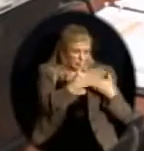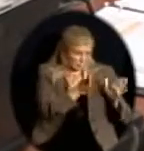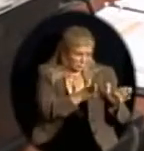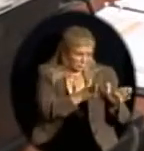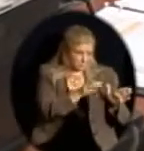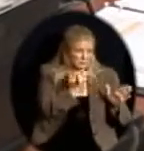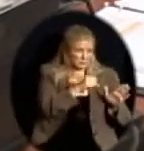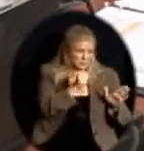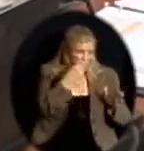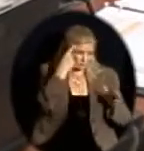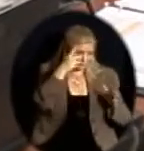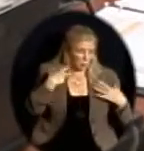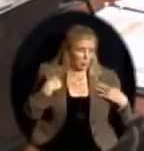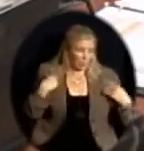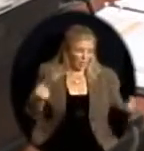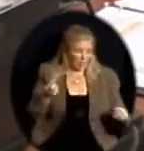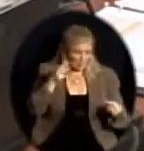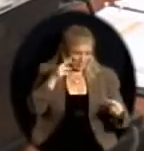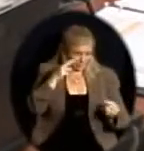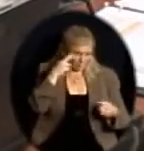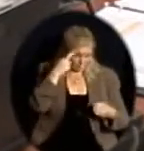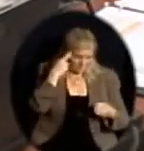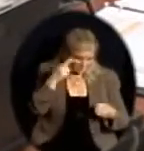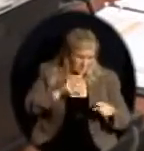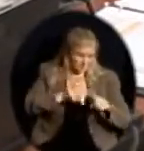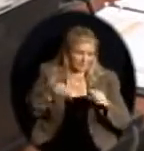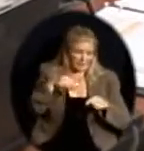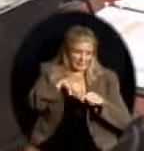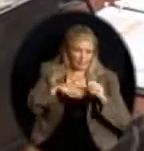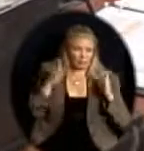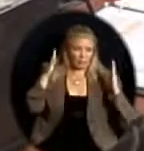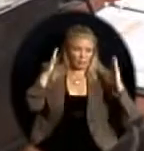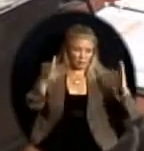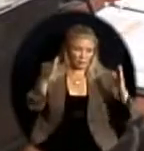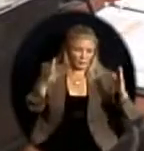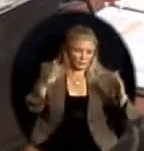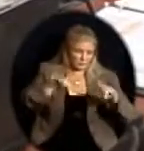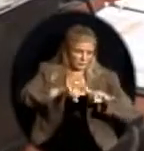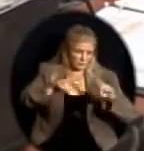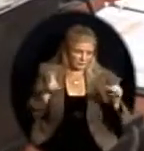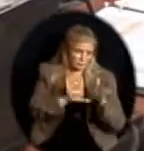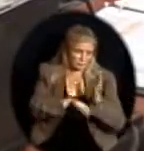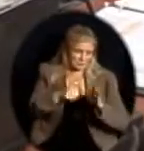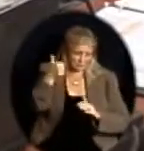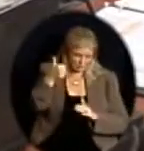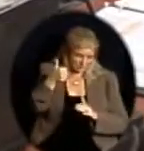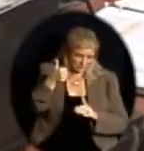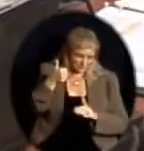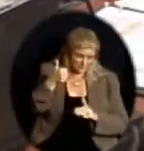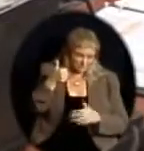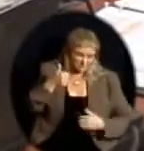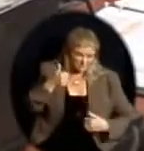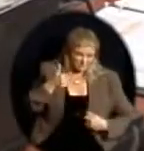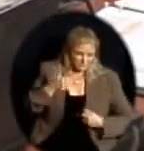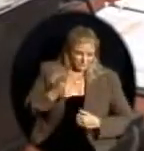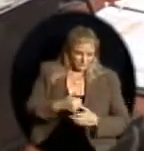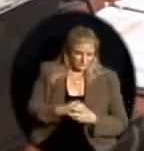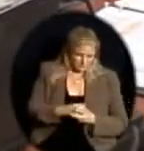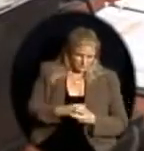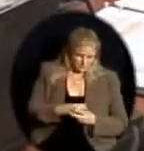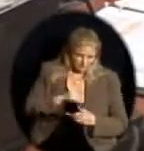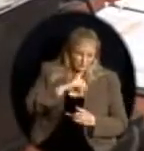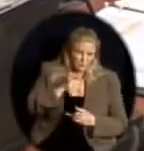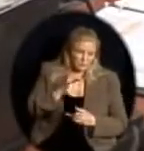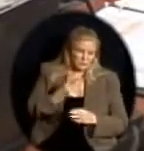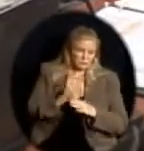base, just like you would with carpet or tile. It's cheaper. When you turn it up the walls, that's really the expensive part of the flooring. So we really